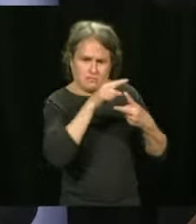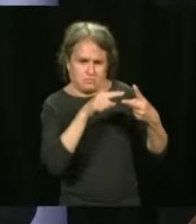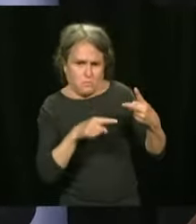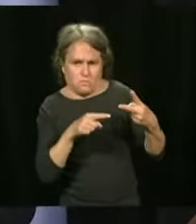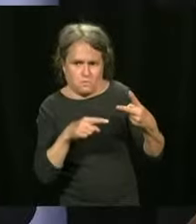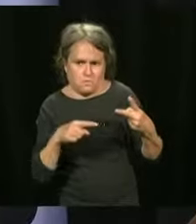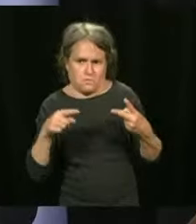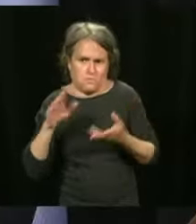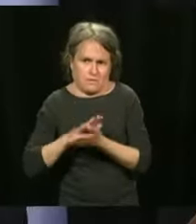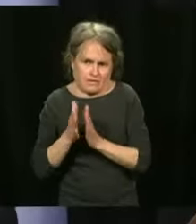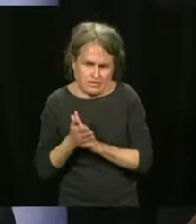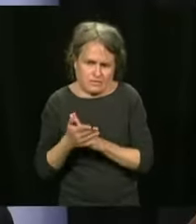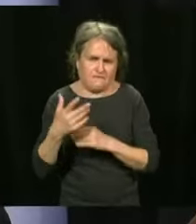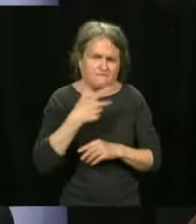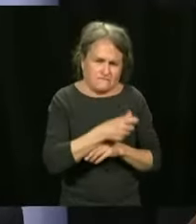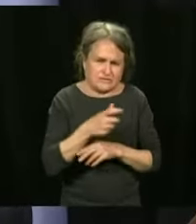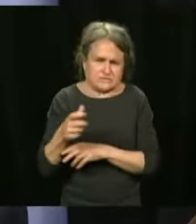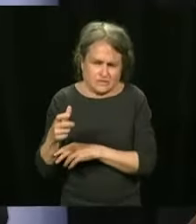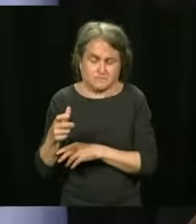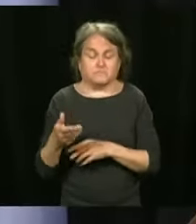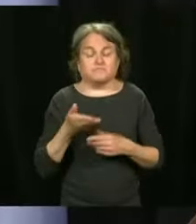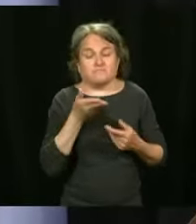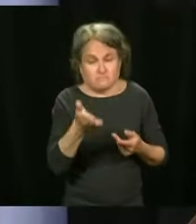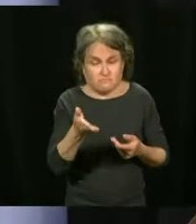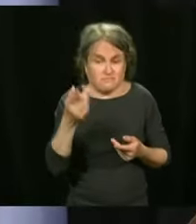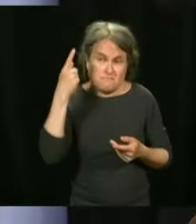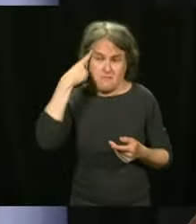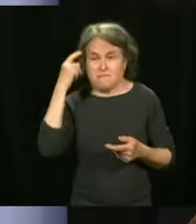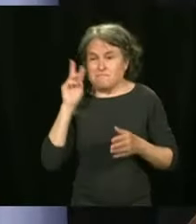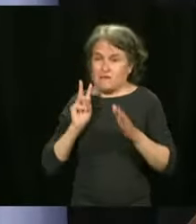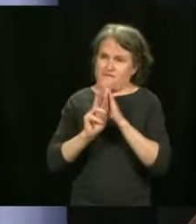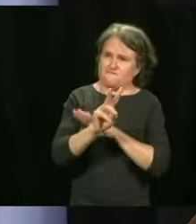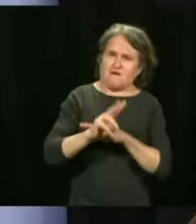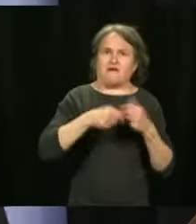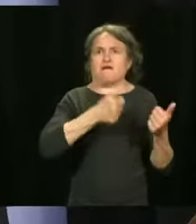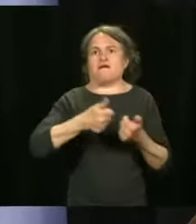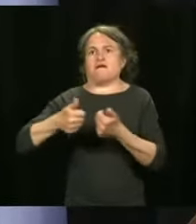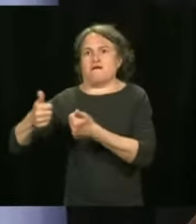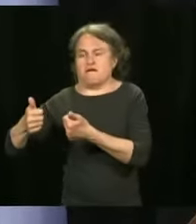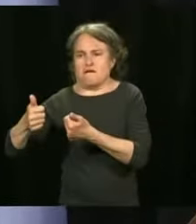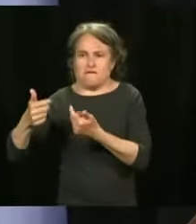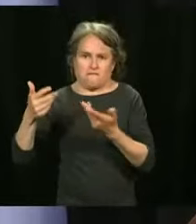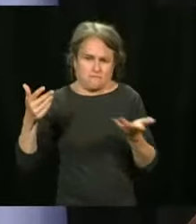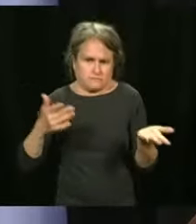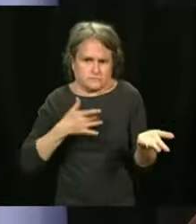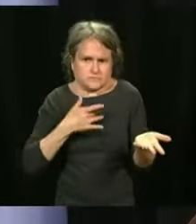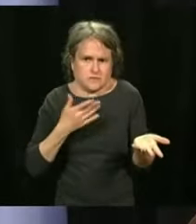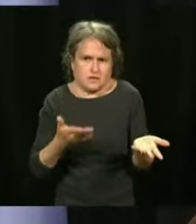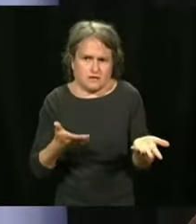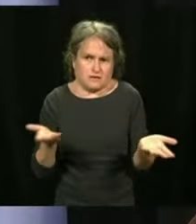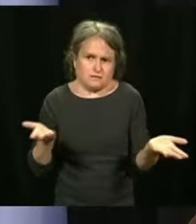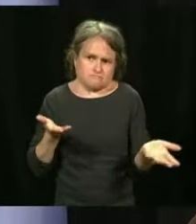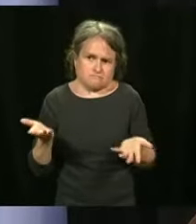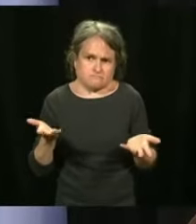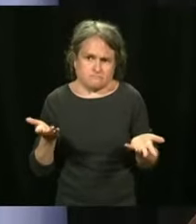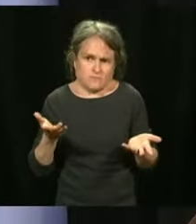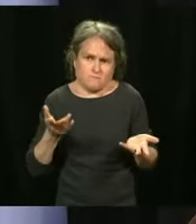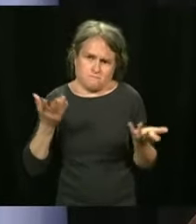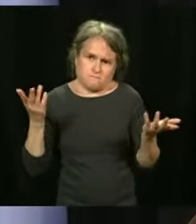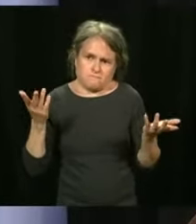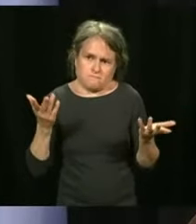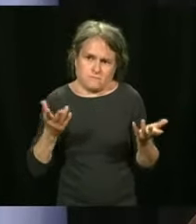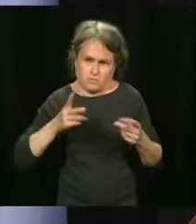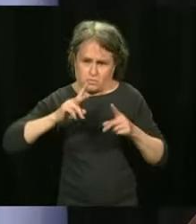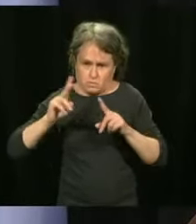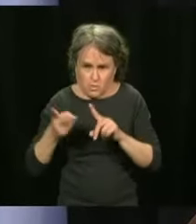With the success that you're forecasting, will we surpass or